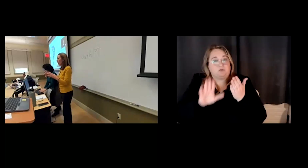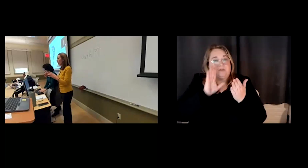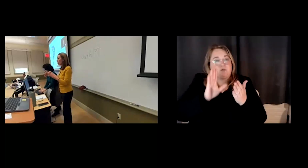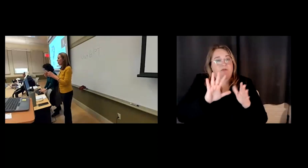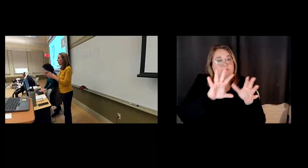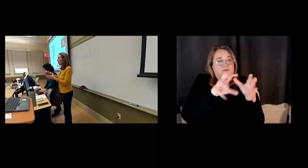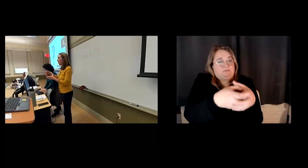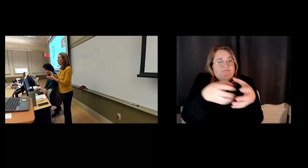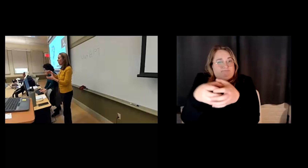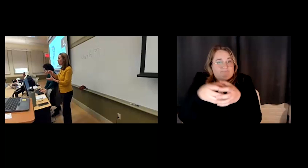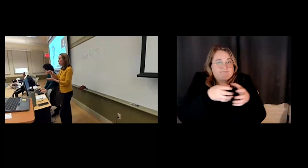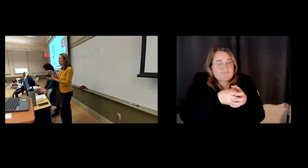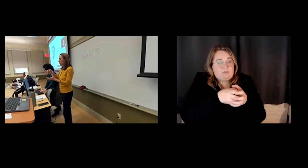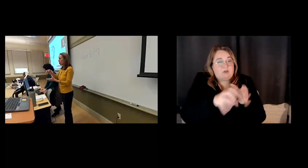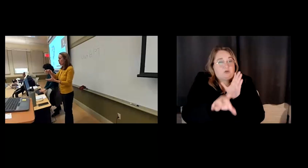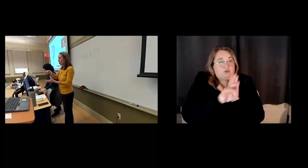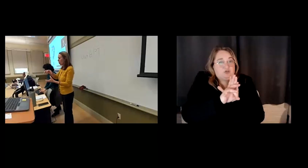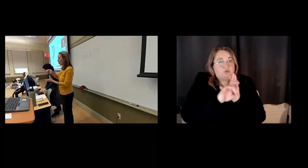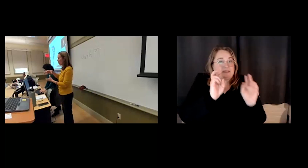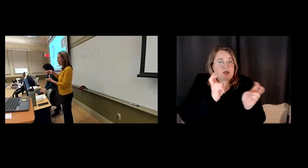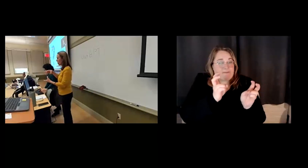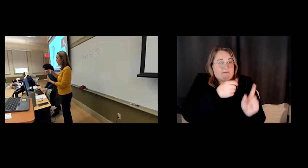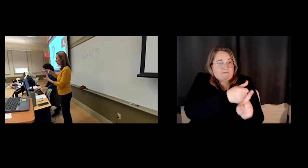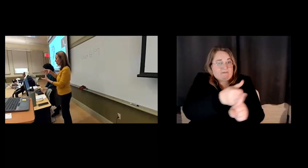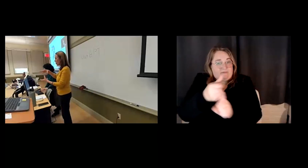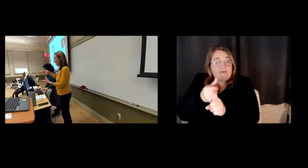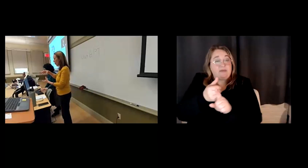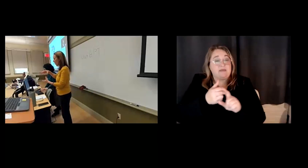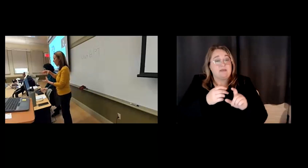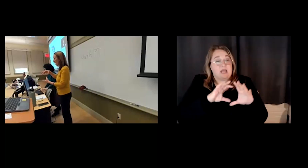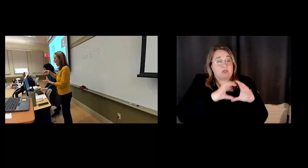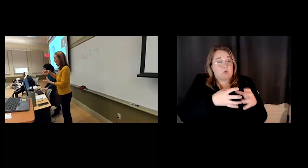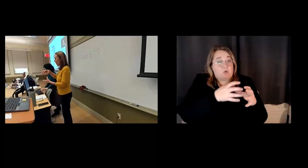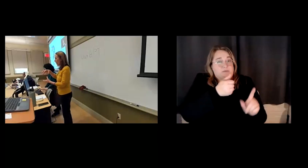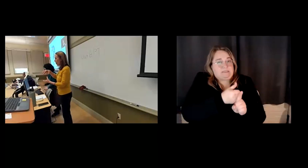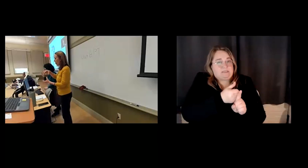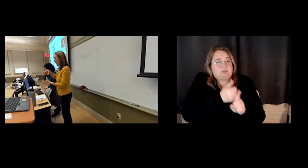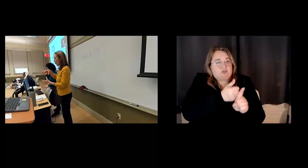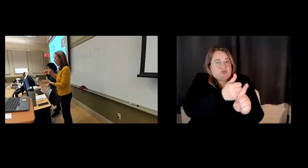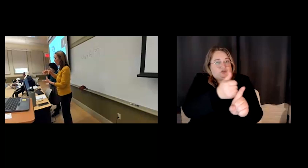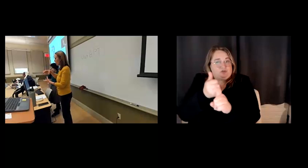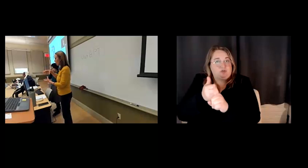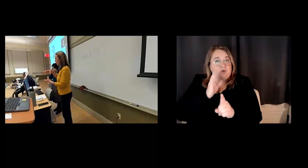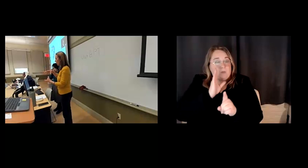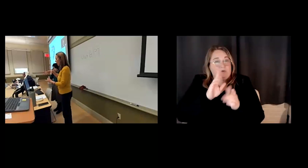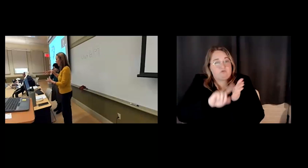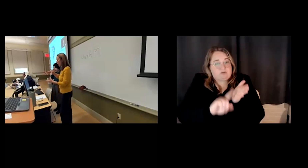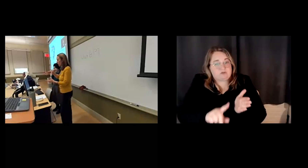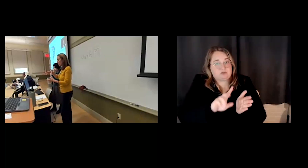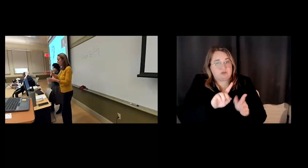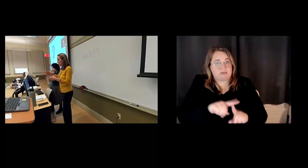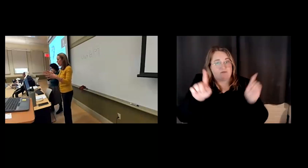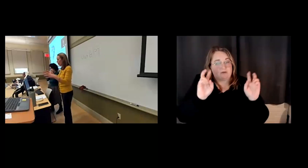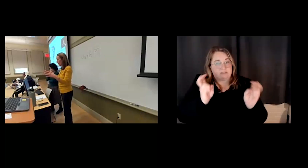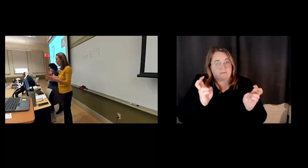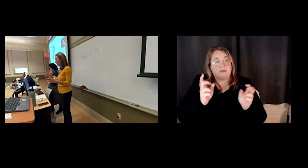Um, and so there'll be research. So each group will be researching a different topic and then they're going to create,